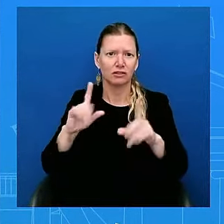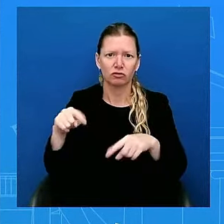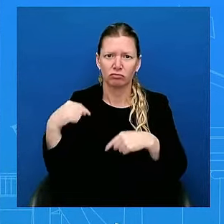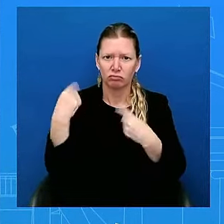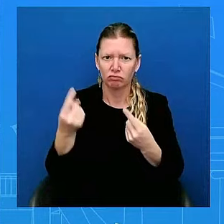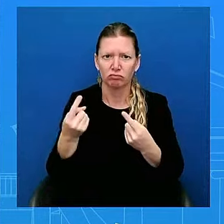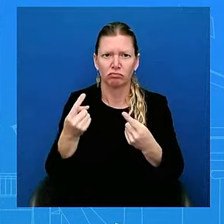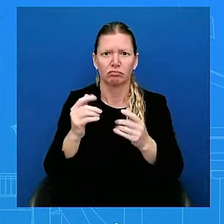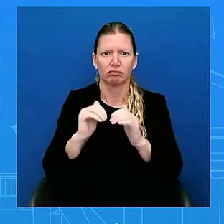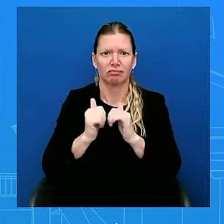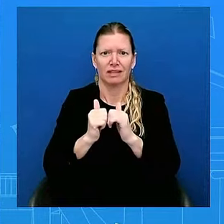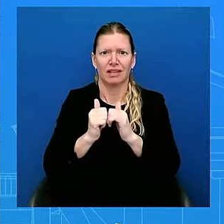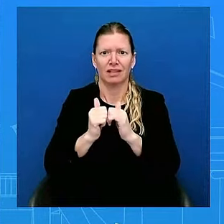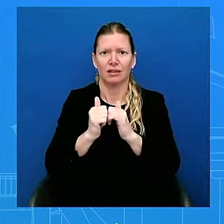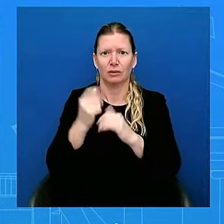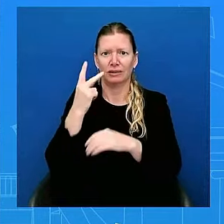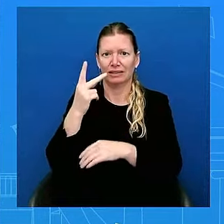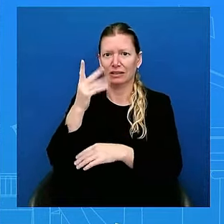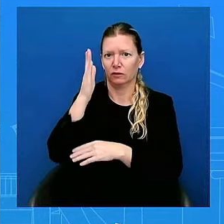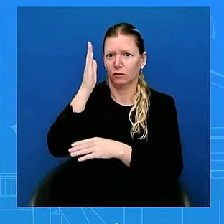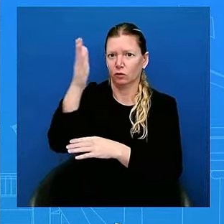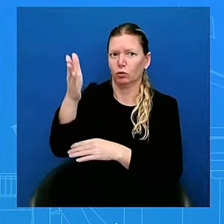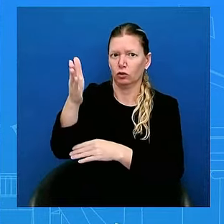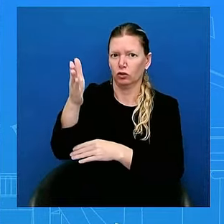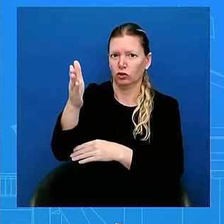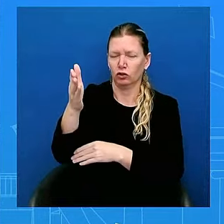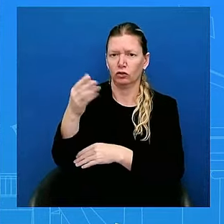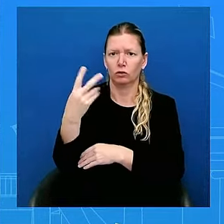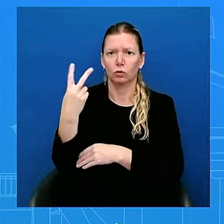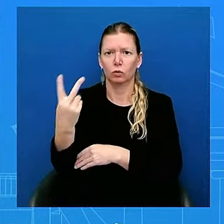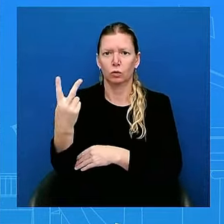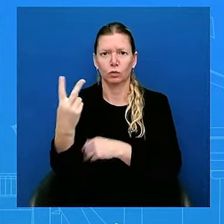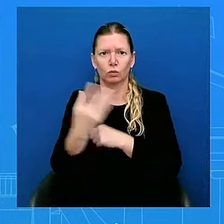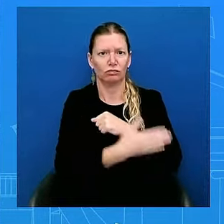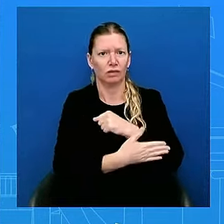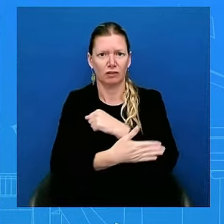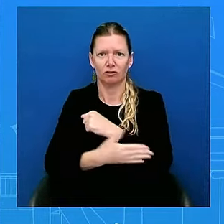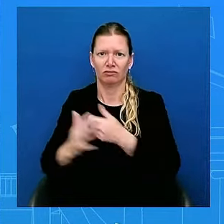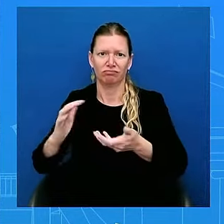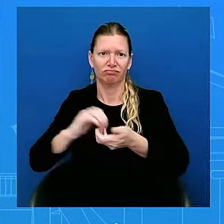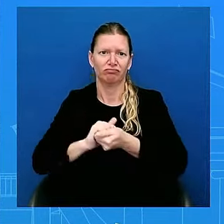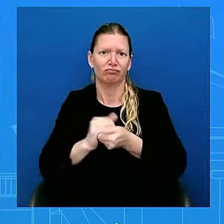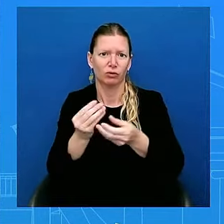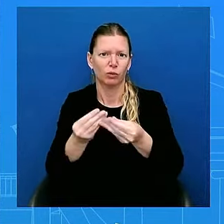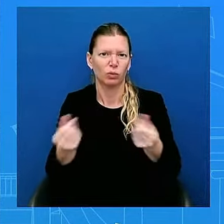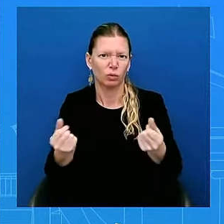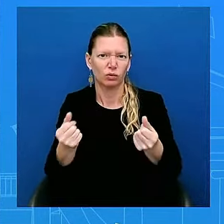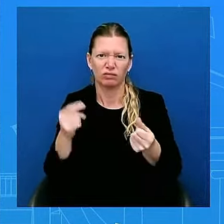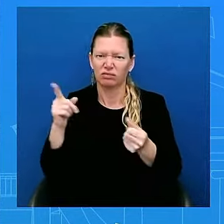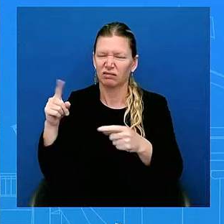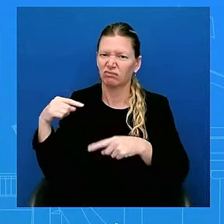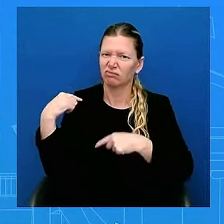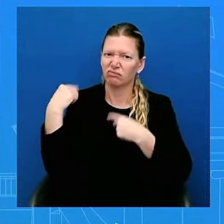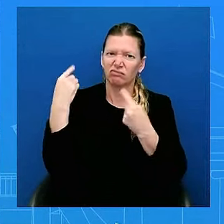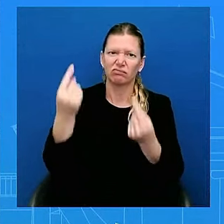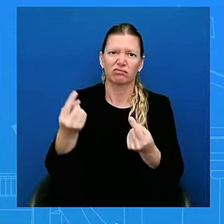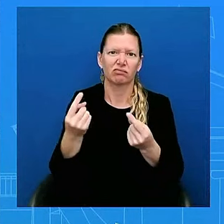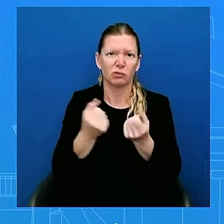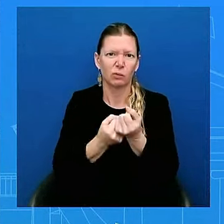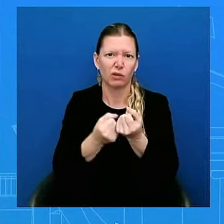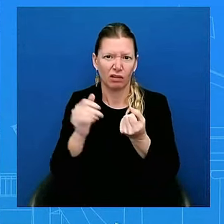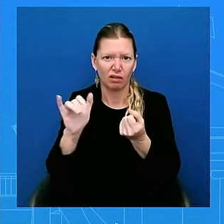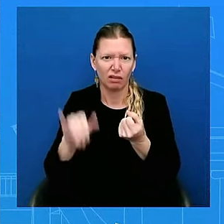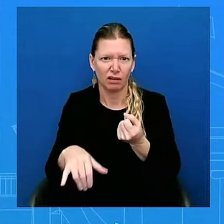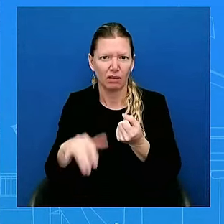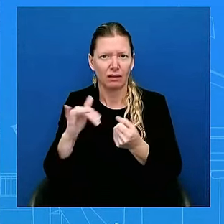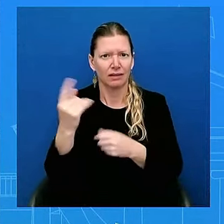a two-state solution. He's always supported that. That's something that he's going to continue to speak to. They're going to have a conversation tomorrow. The President looks forward to that. The